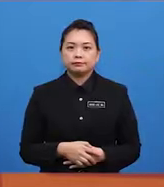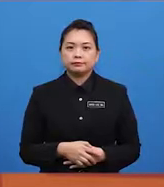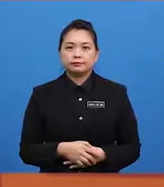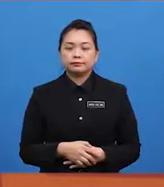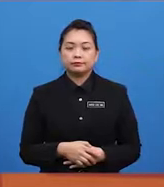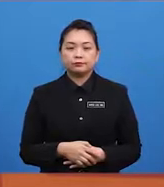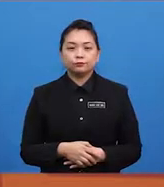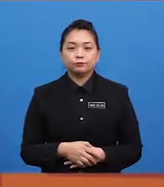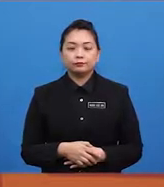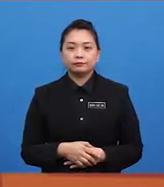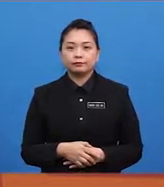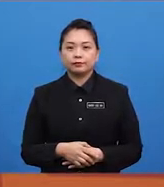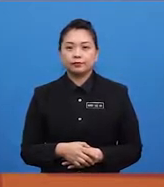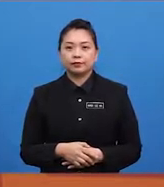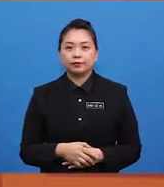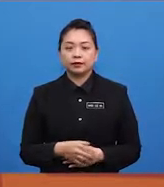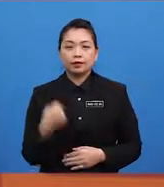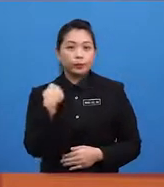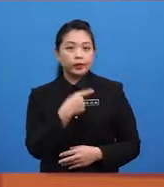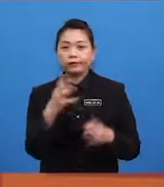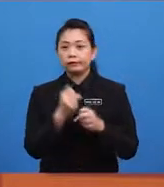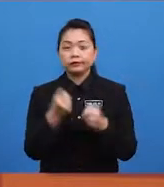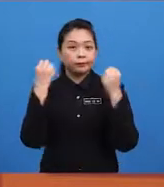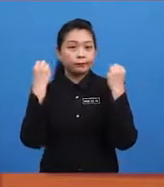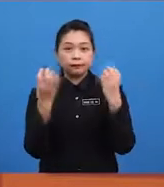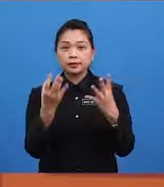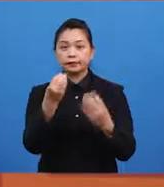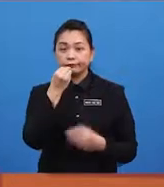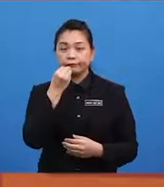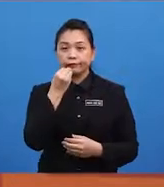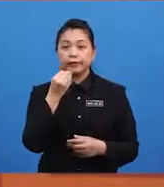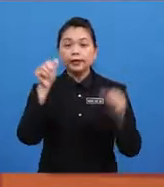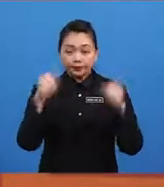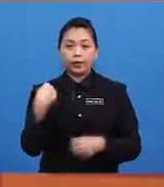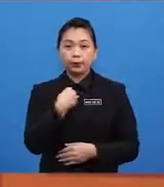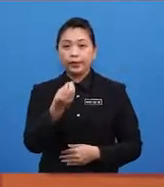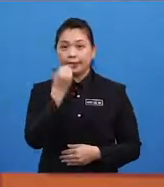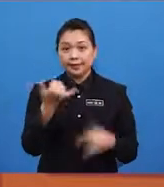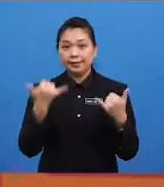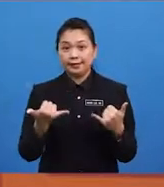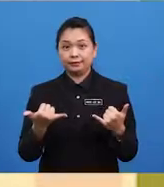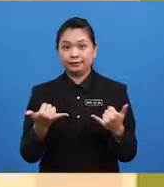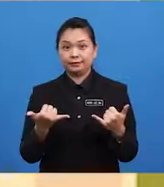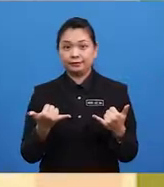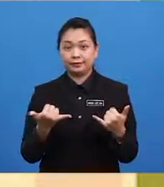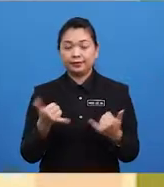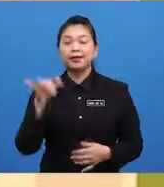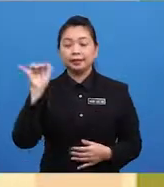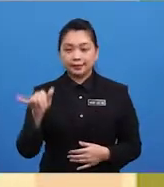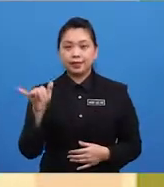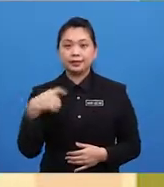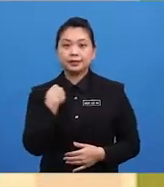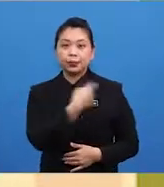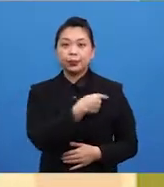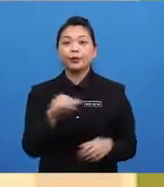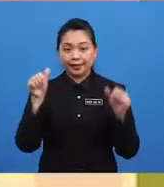Wow! We've got so much food here. Can we eat now? Yes, we